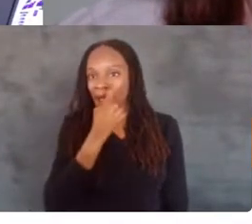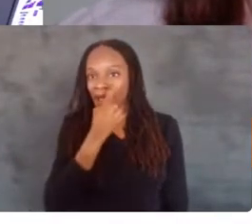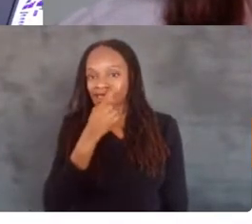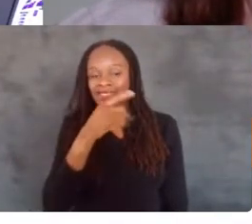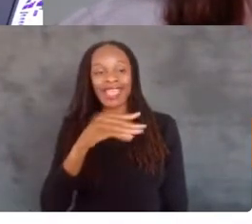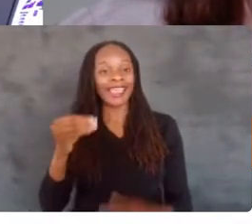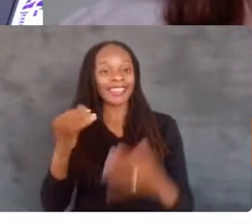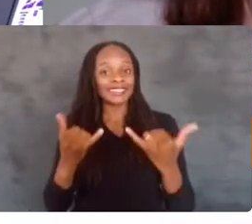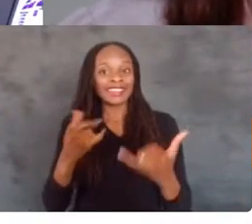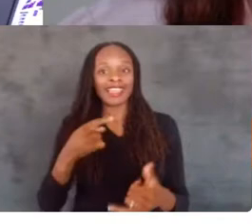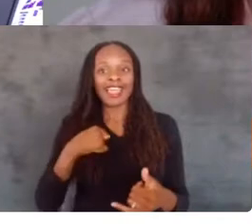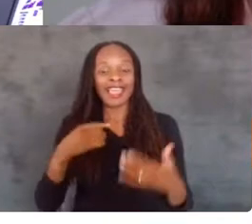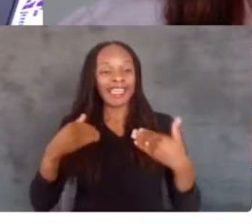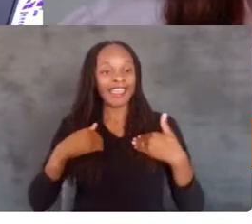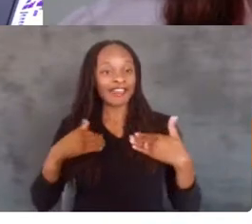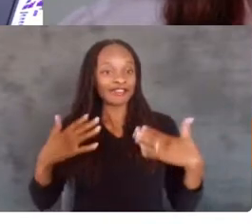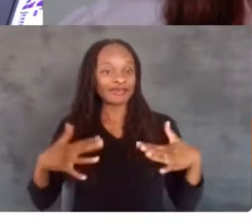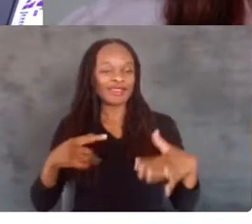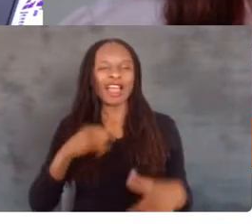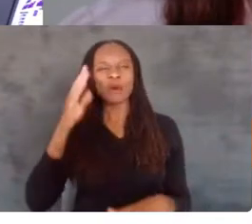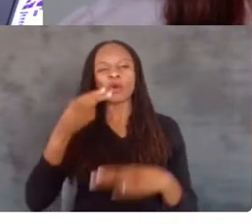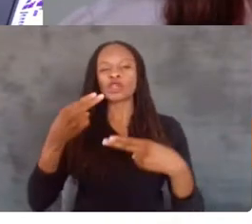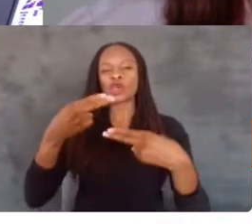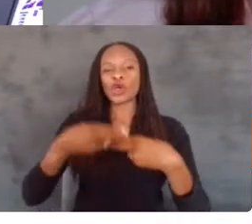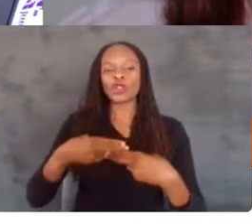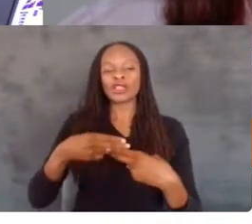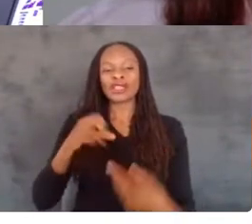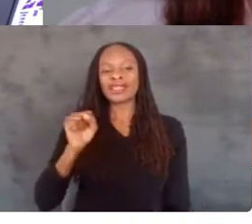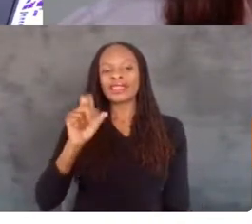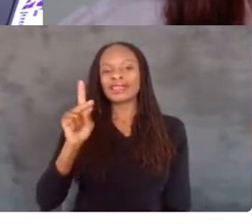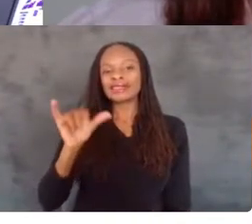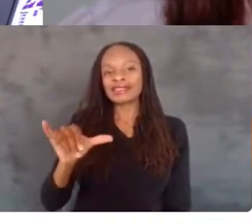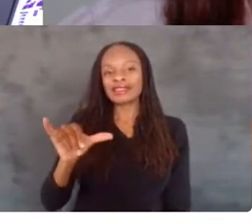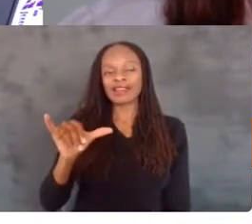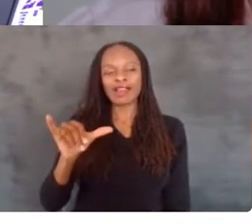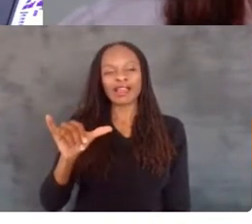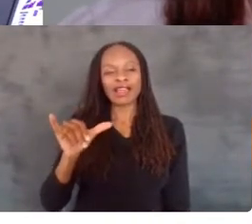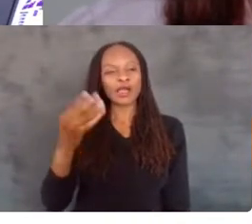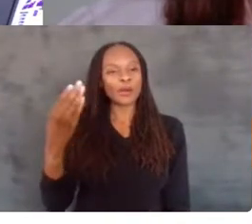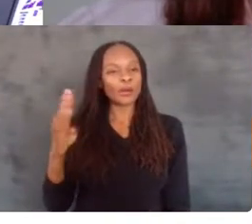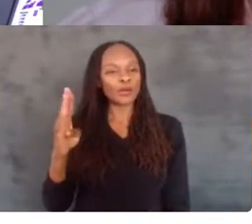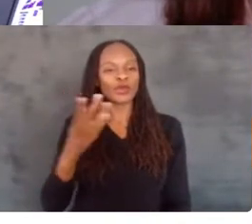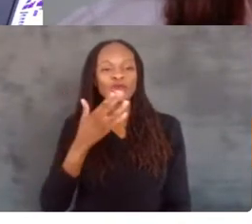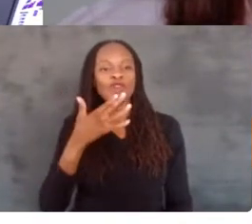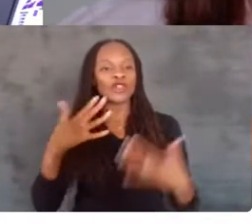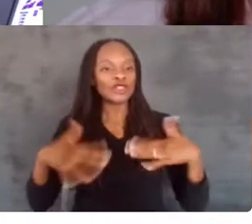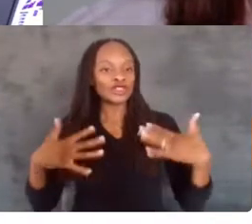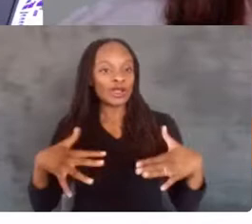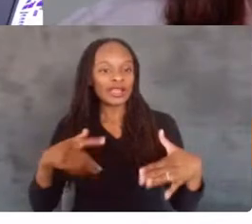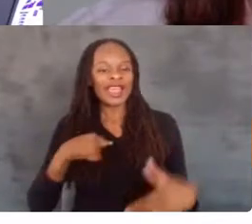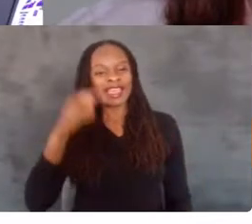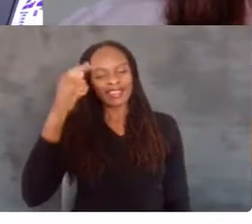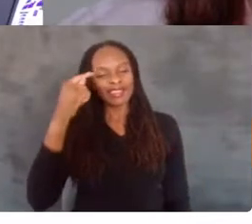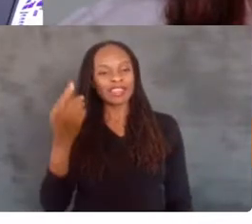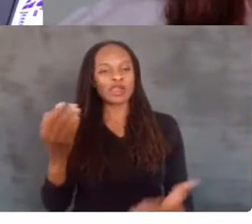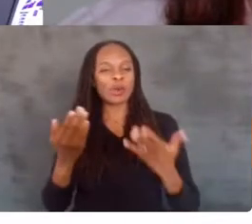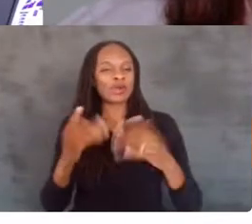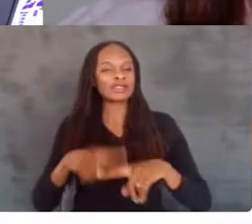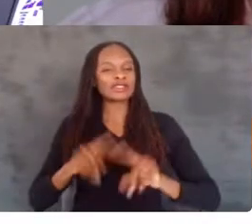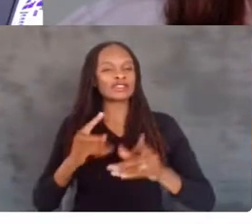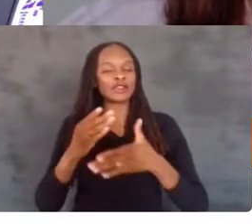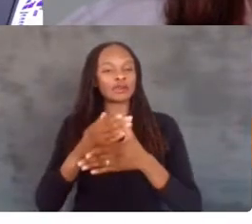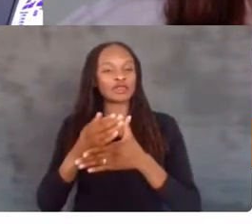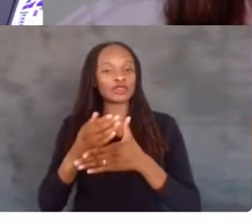I am wearing, I would call it a sky blue colored dress. I think the only differentiation between